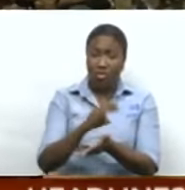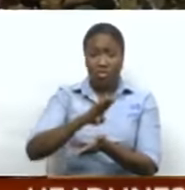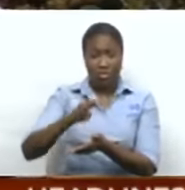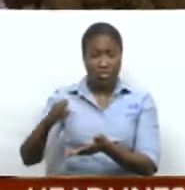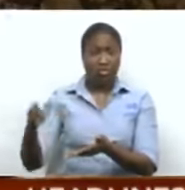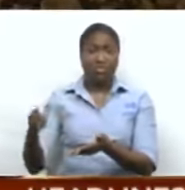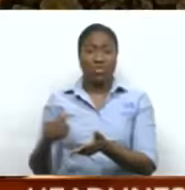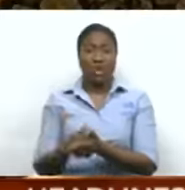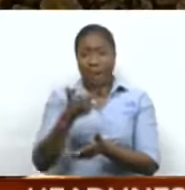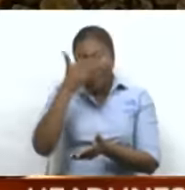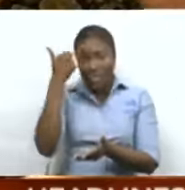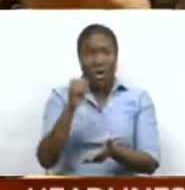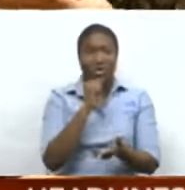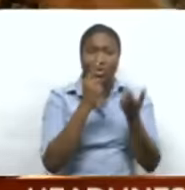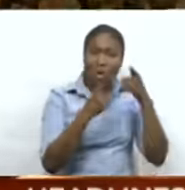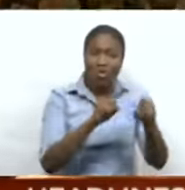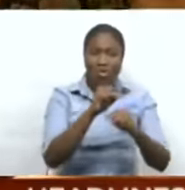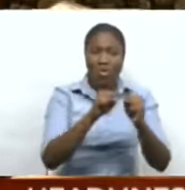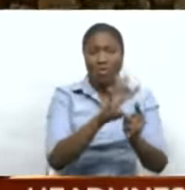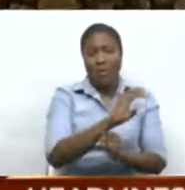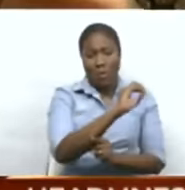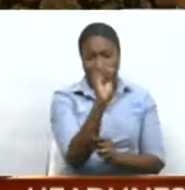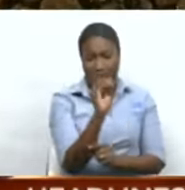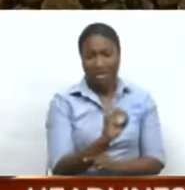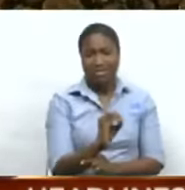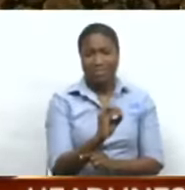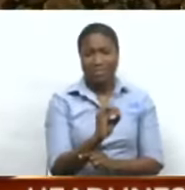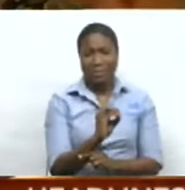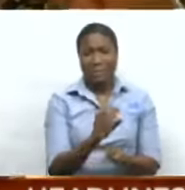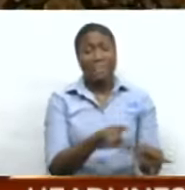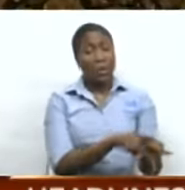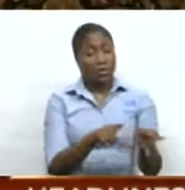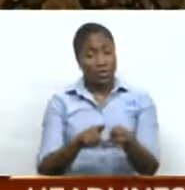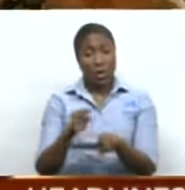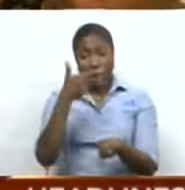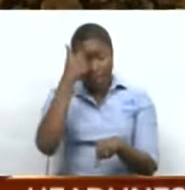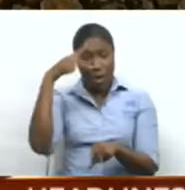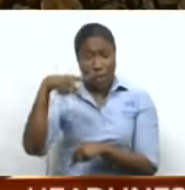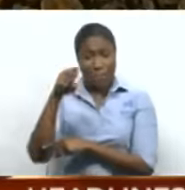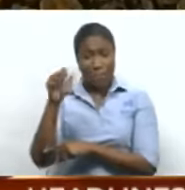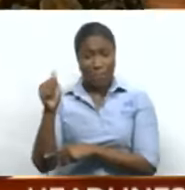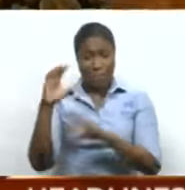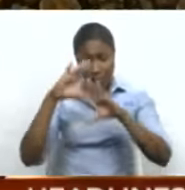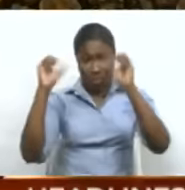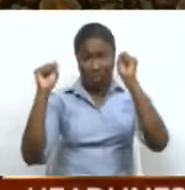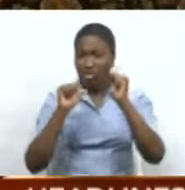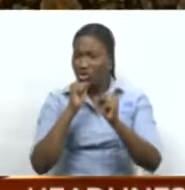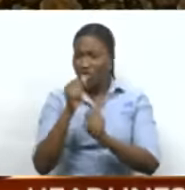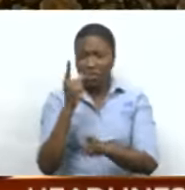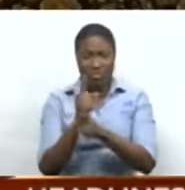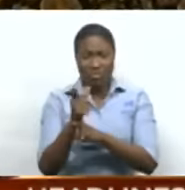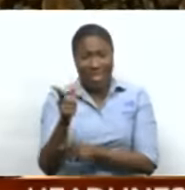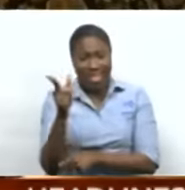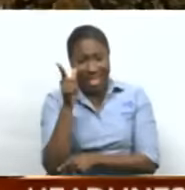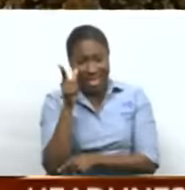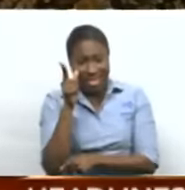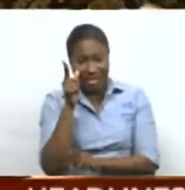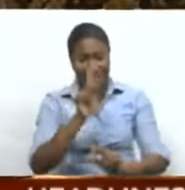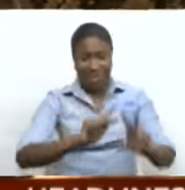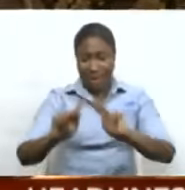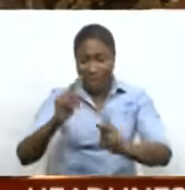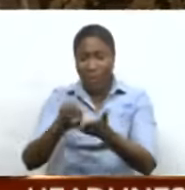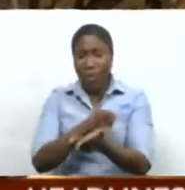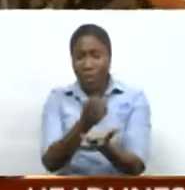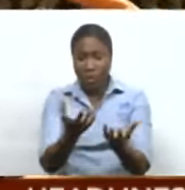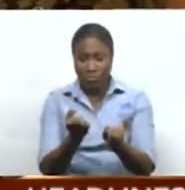that 4%. Against the backdrop of his poor performance and his lack of listening capabilities to the voices of the